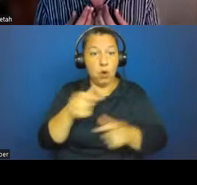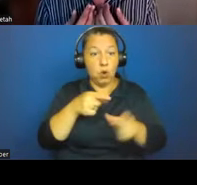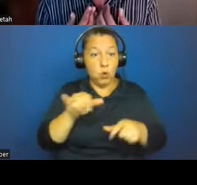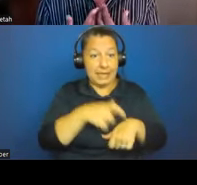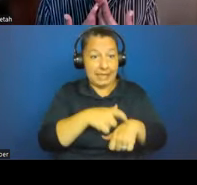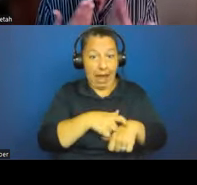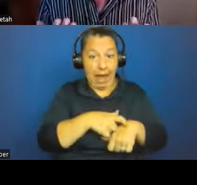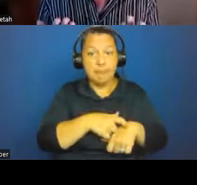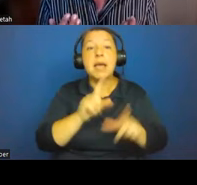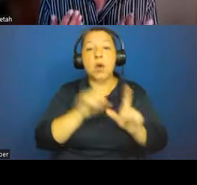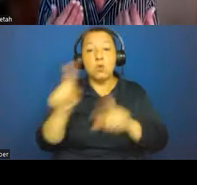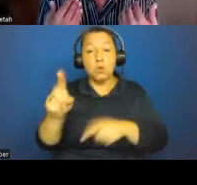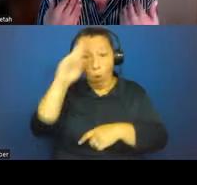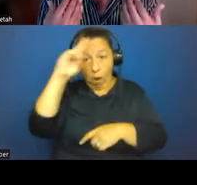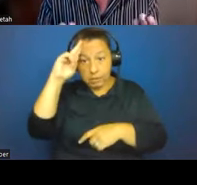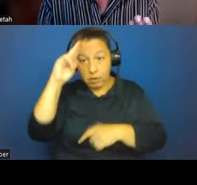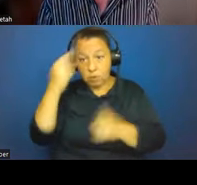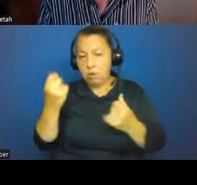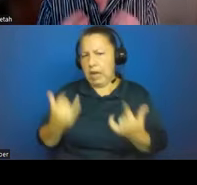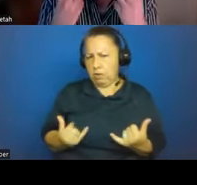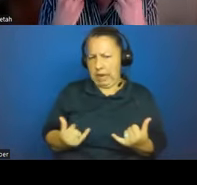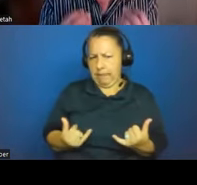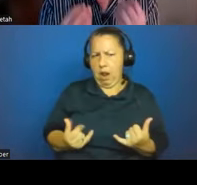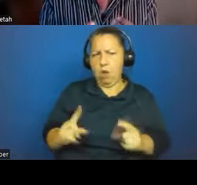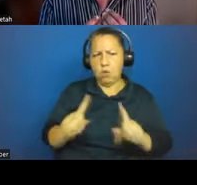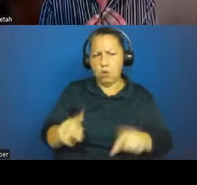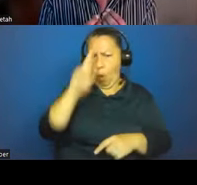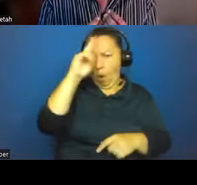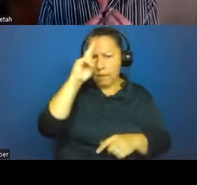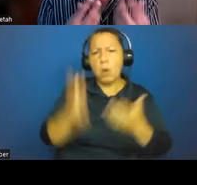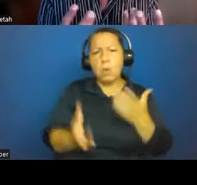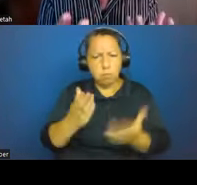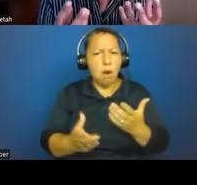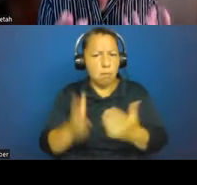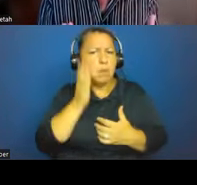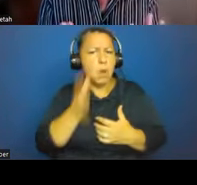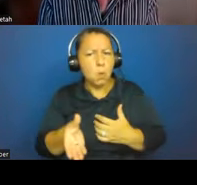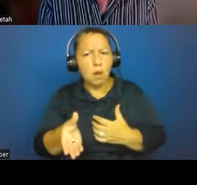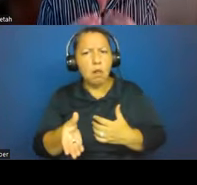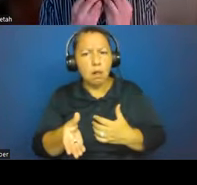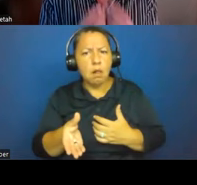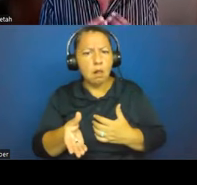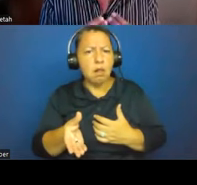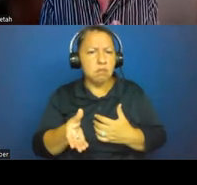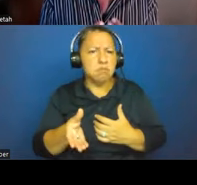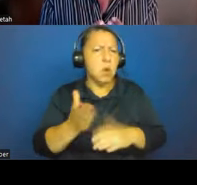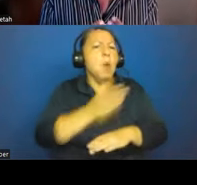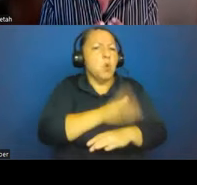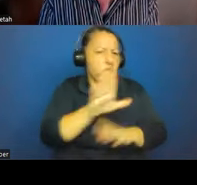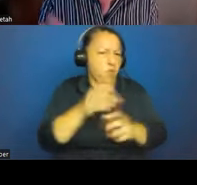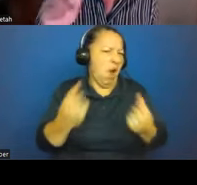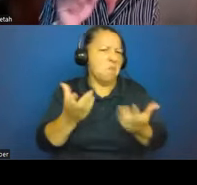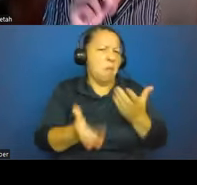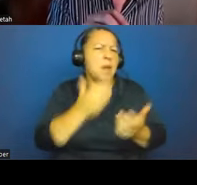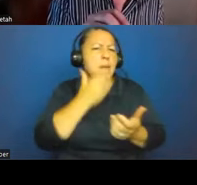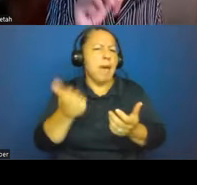Now, in the present day, we would anticipate if you go to hospital, you're probably going to, it's going to improve your health, you'll probably have a better chance of